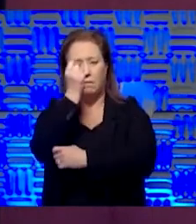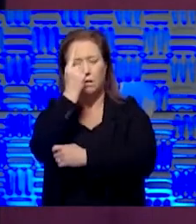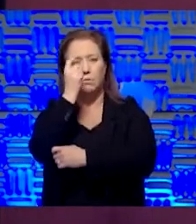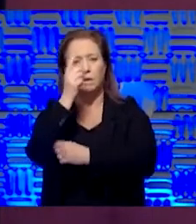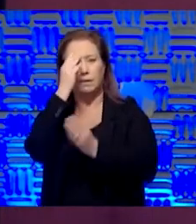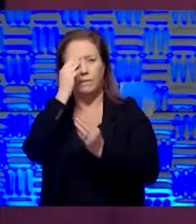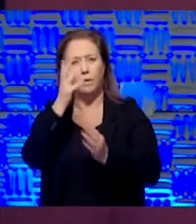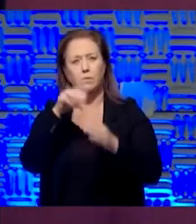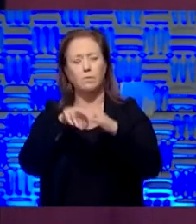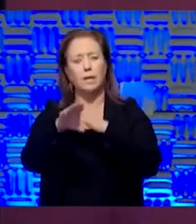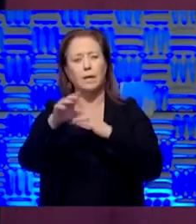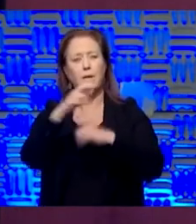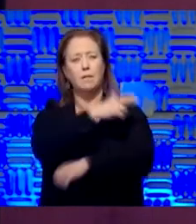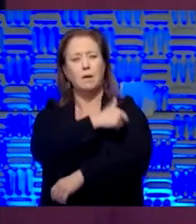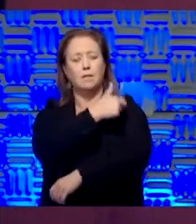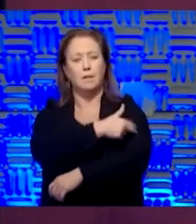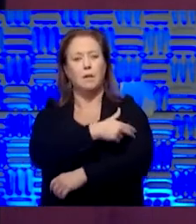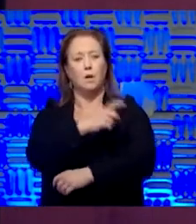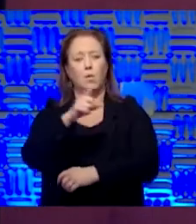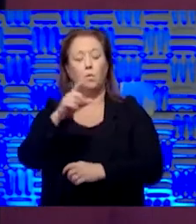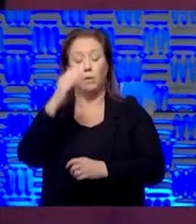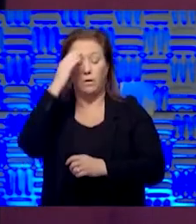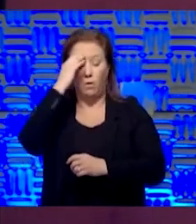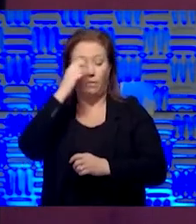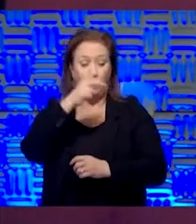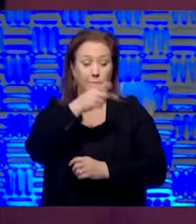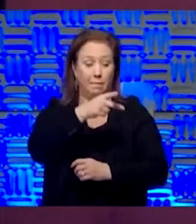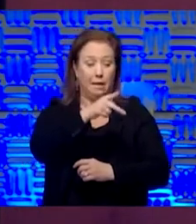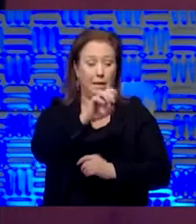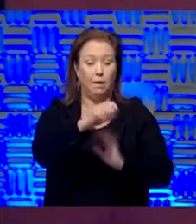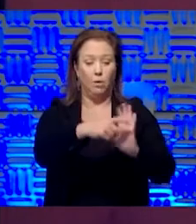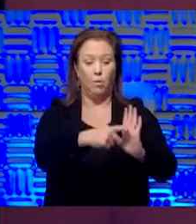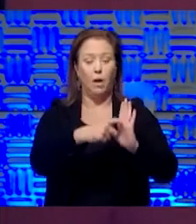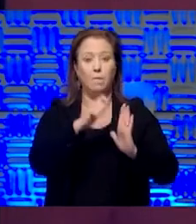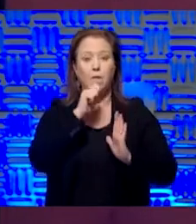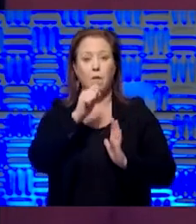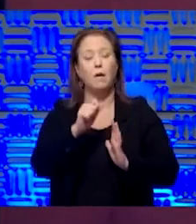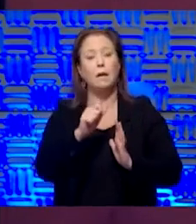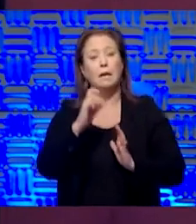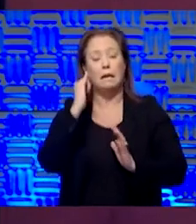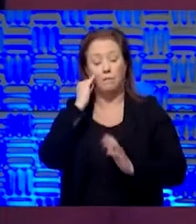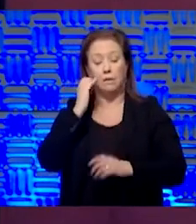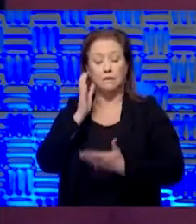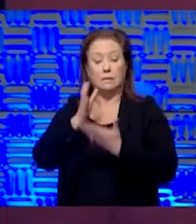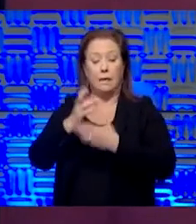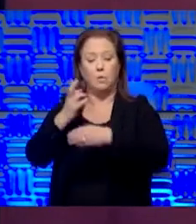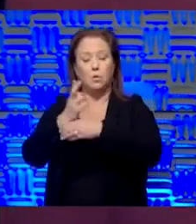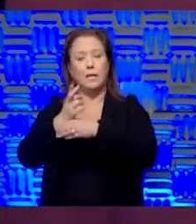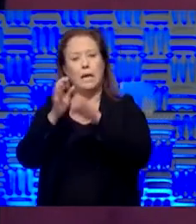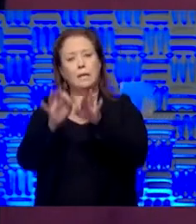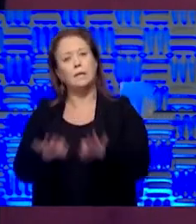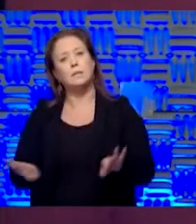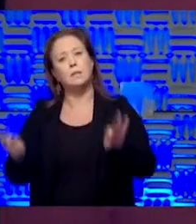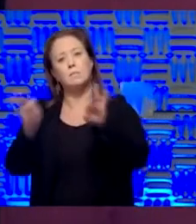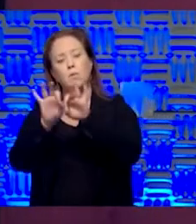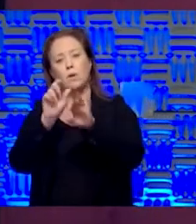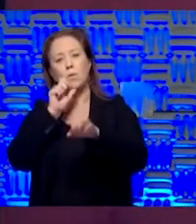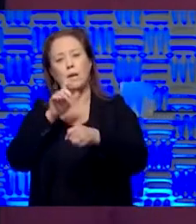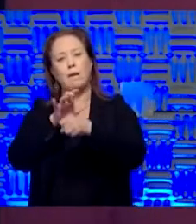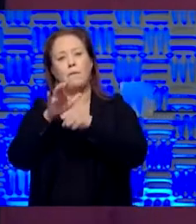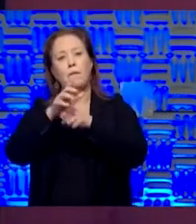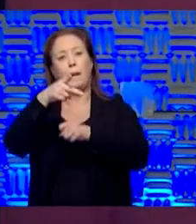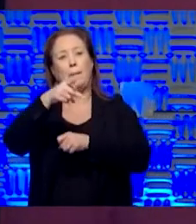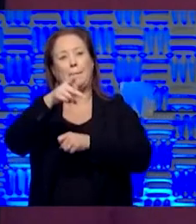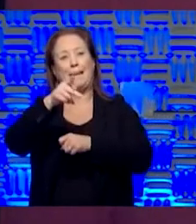you came in the hospital, well, you needed to be under PPE or not. And so if we didn't need it, we can take, stop using it, which was important because we didn't have enough PPE when this